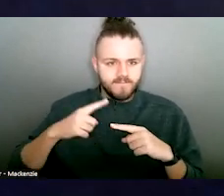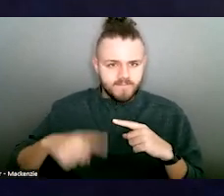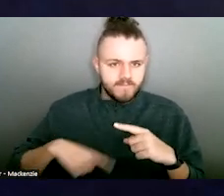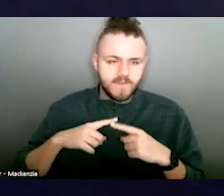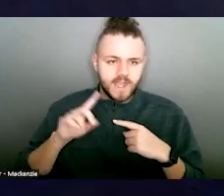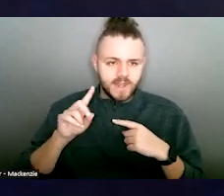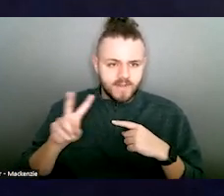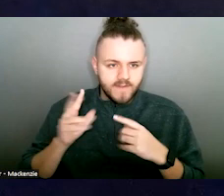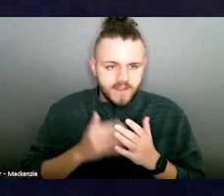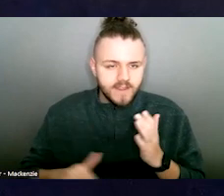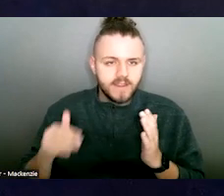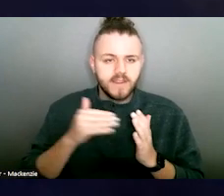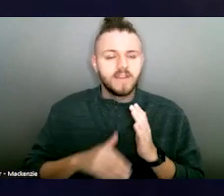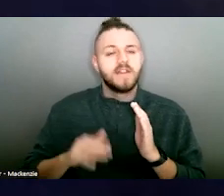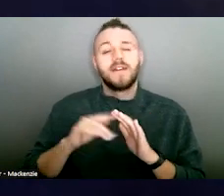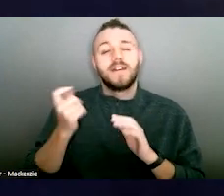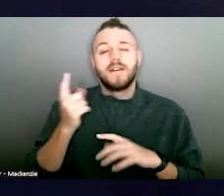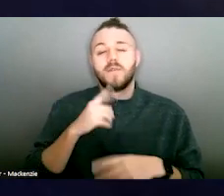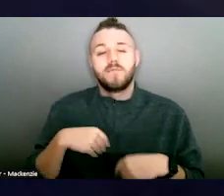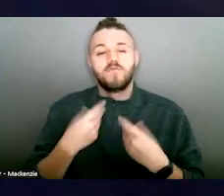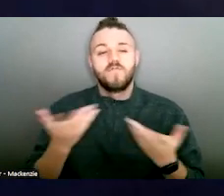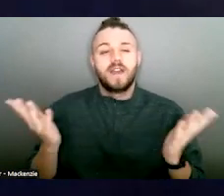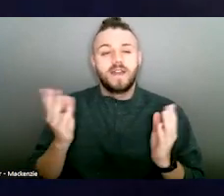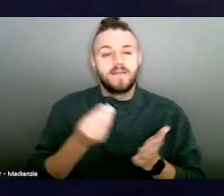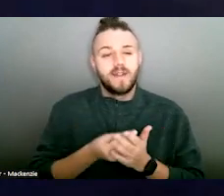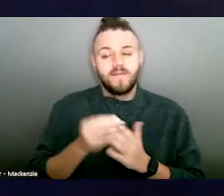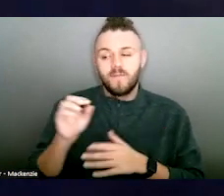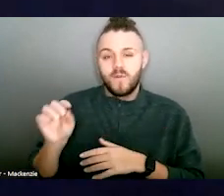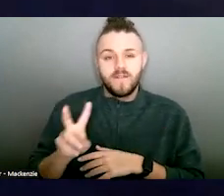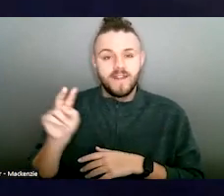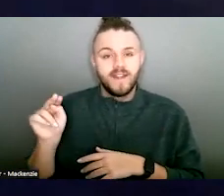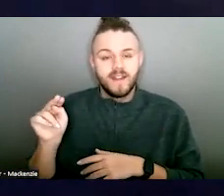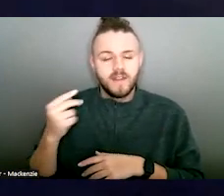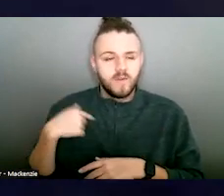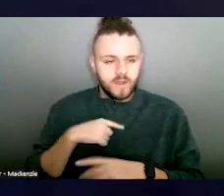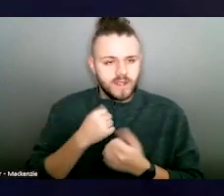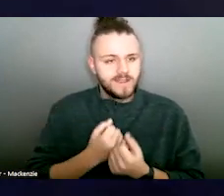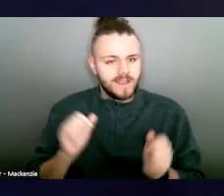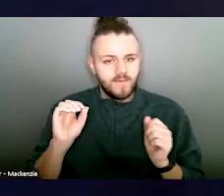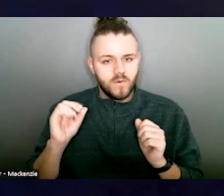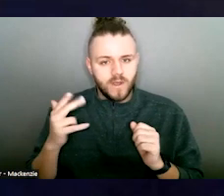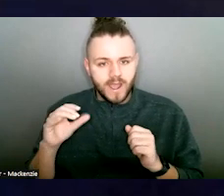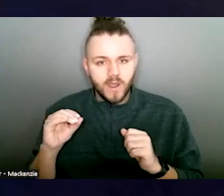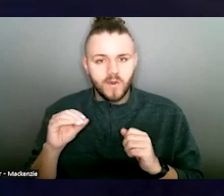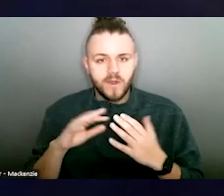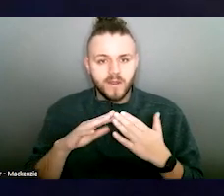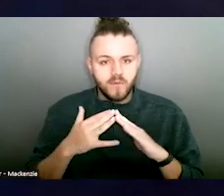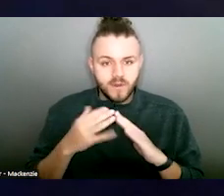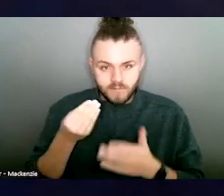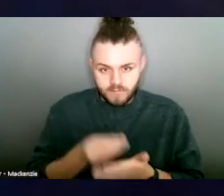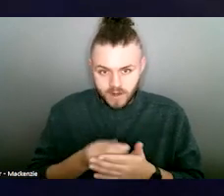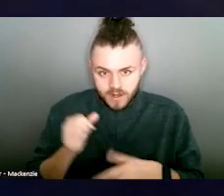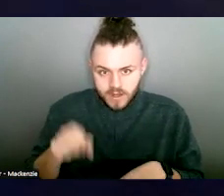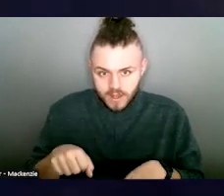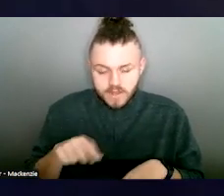and services like those provided by ODDN, we can not only save Ohio communities' money, we can save